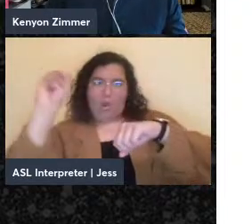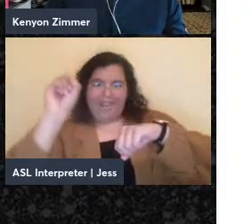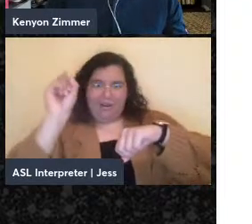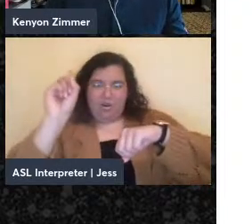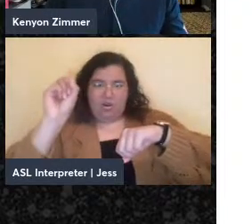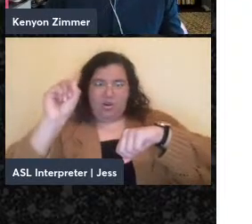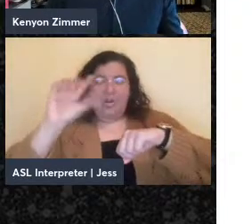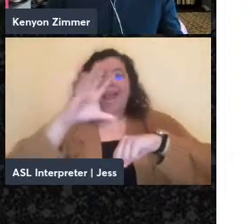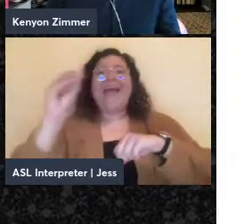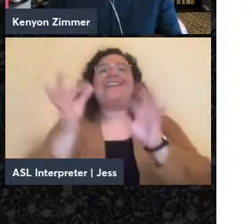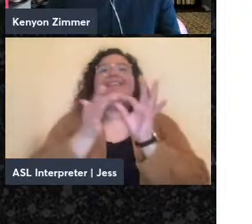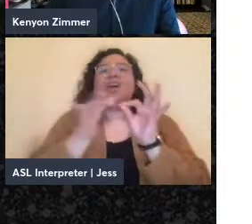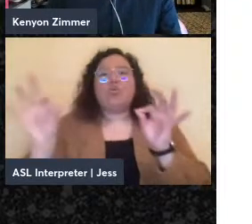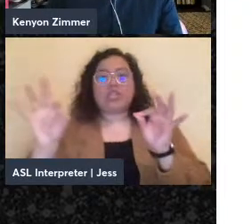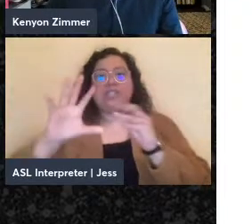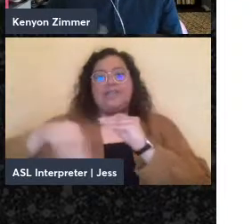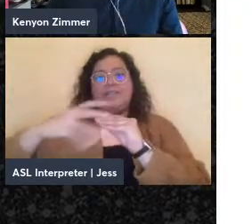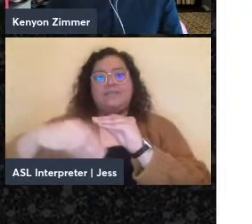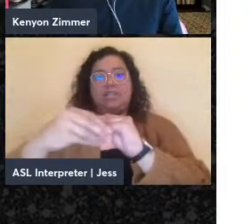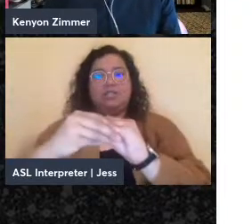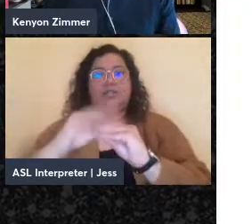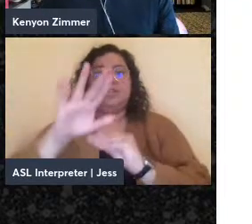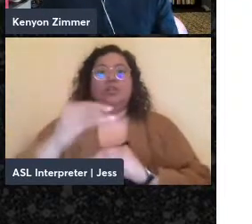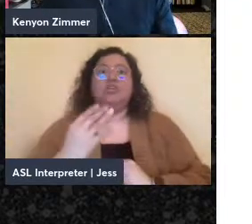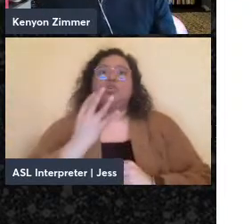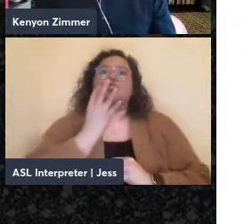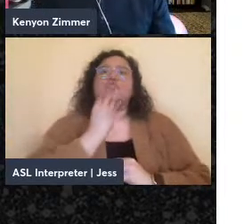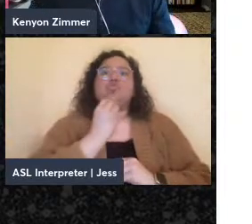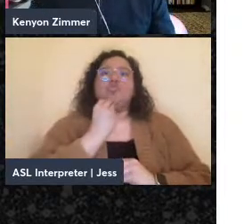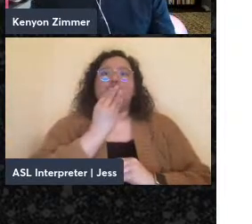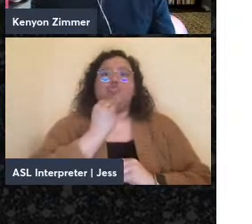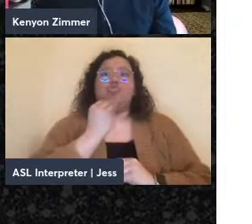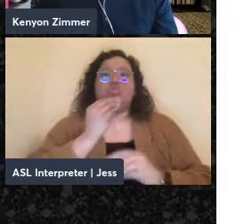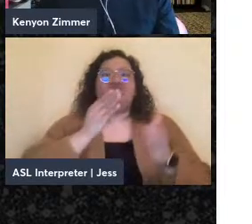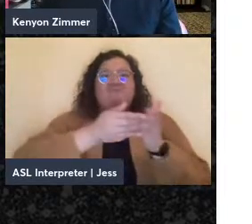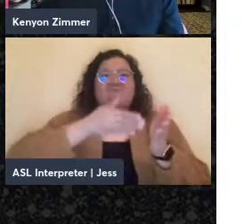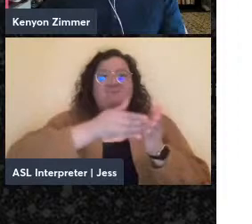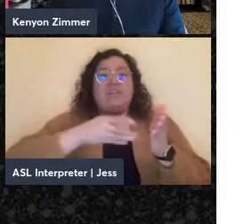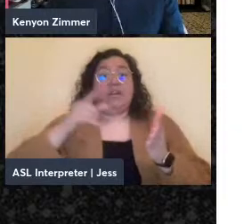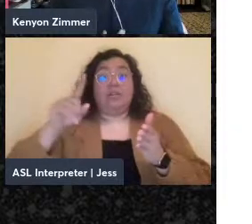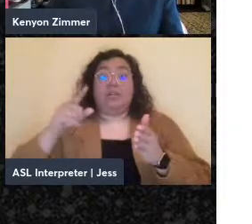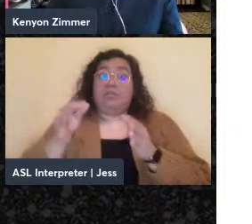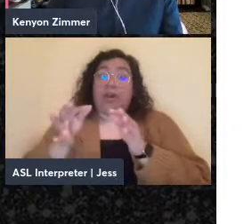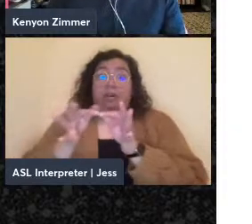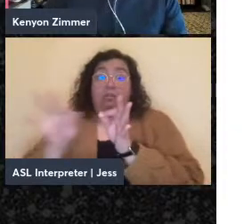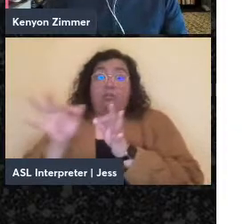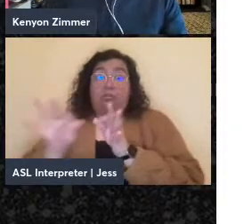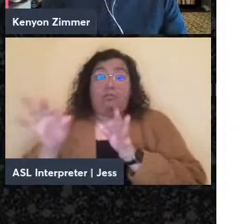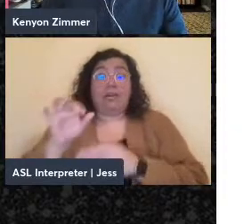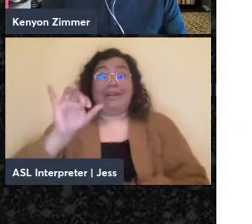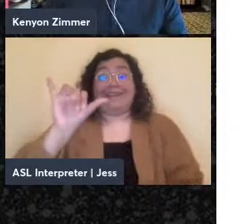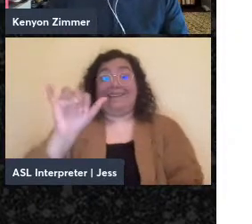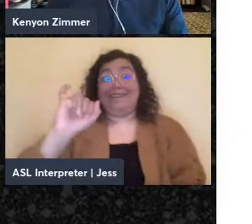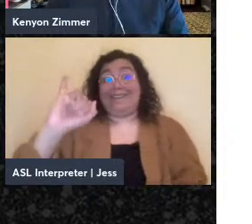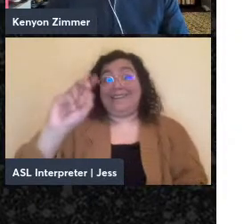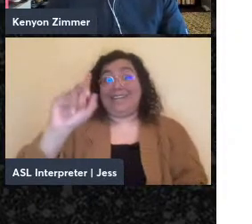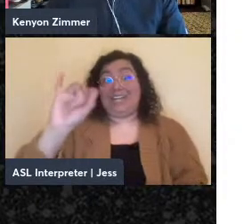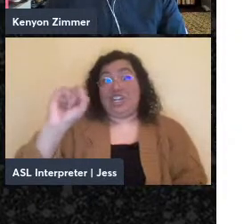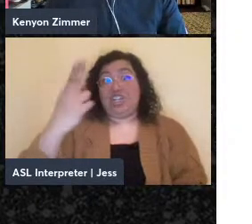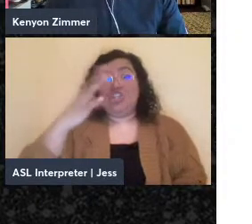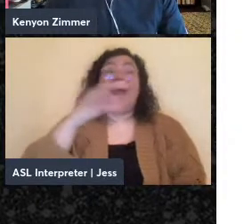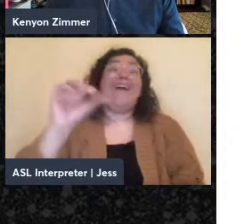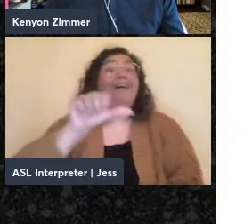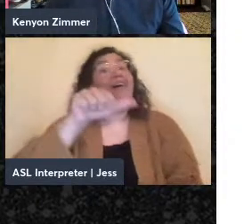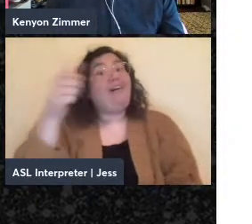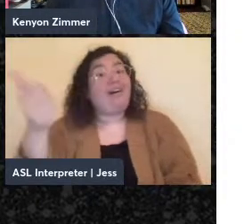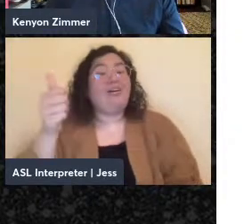expansion, that Jewish anarchists weren't only active in writing in Yiddish, but in other languages as well, depending on